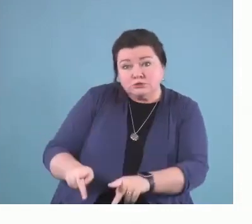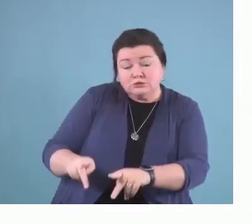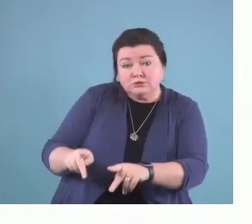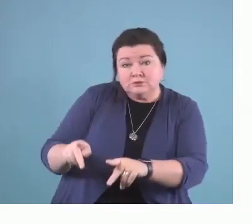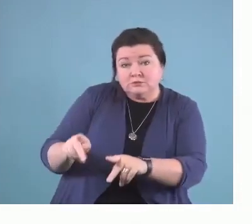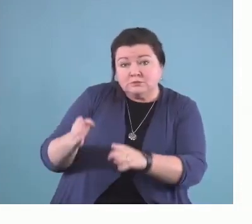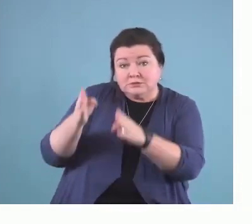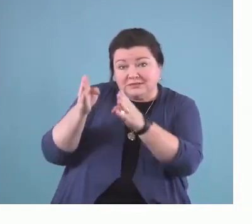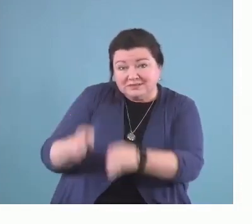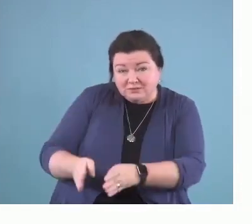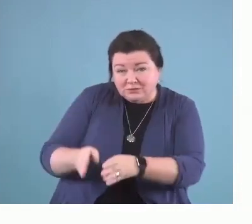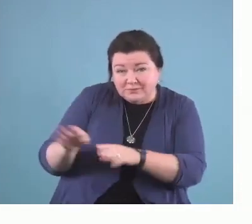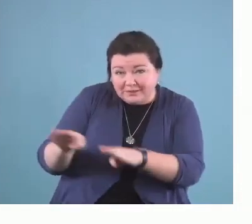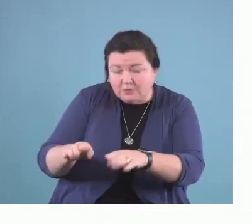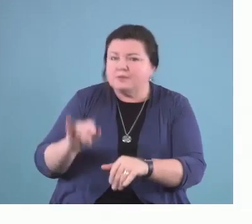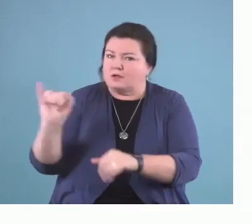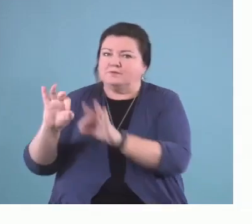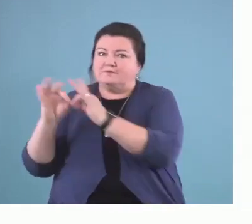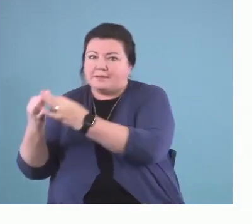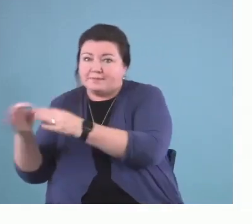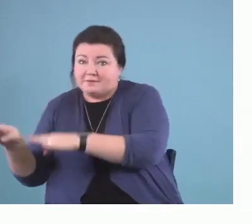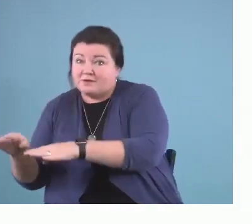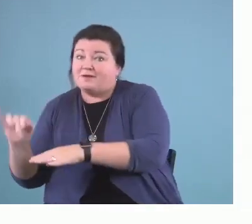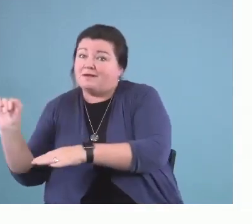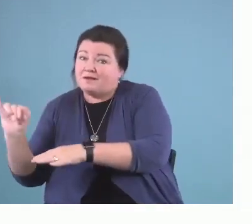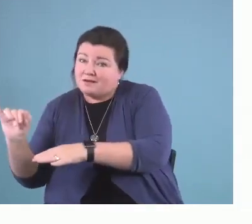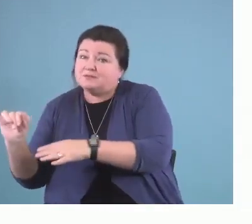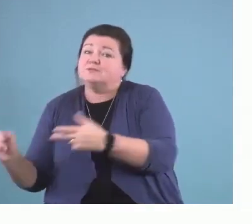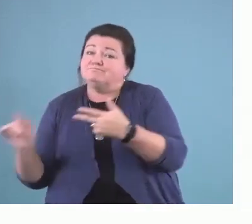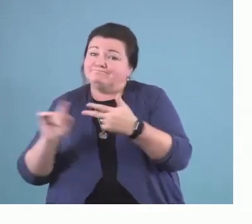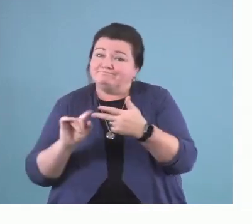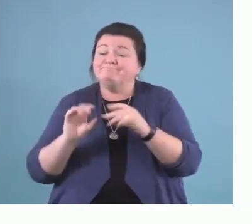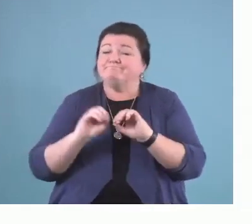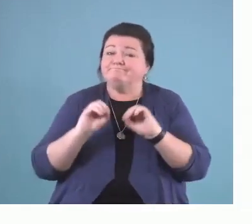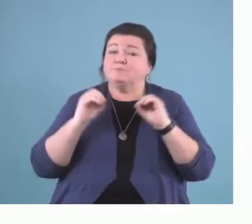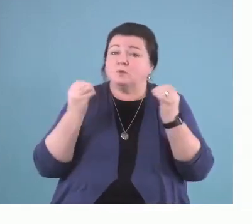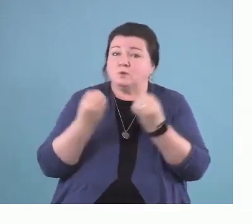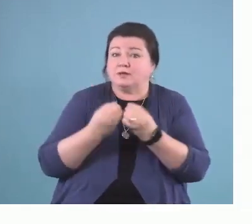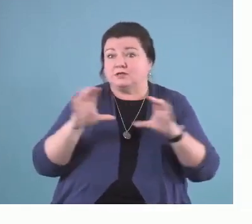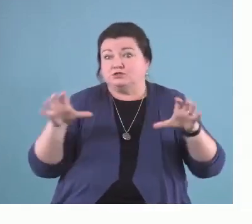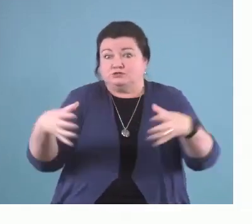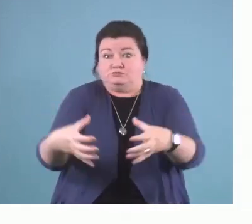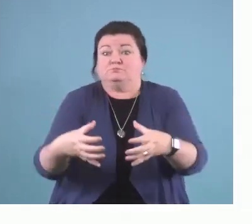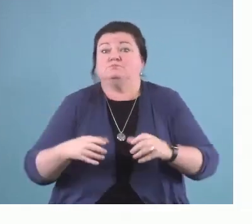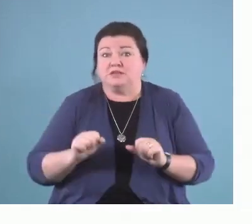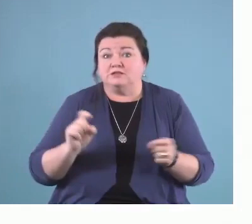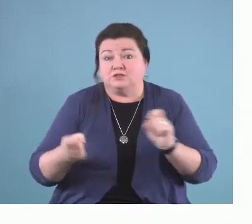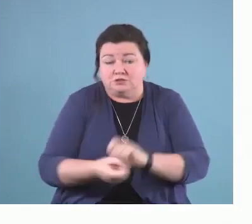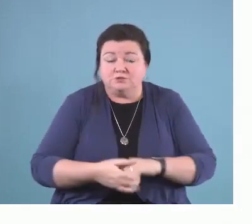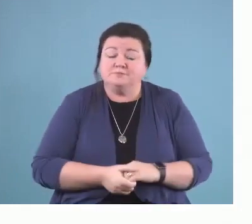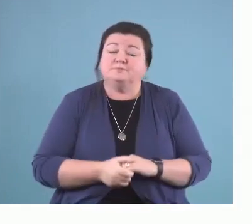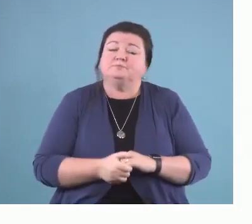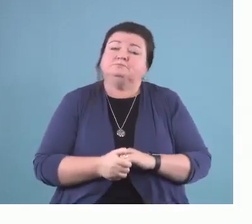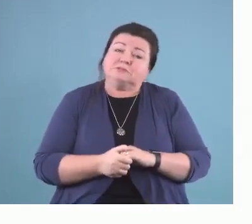but I think you can see how it might be applied to organizational change. So this conversation today is important,